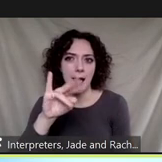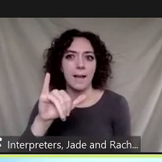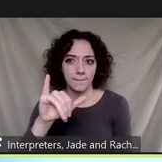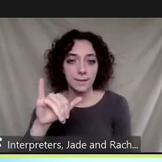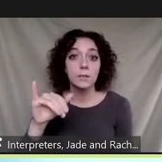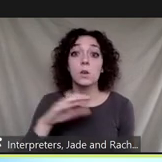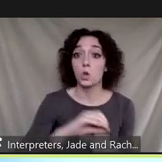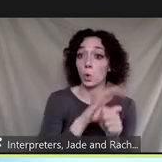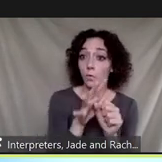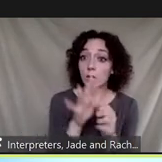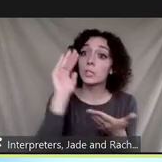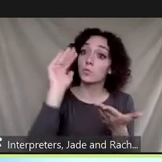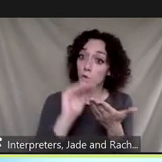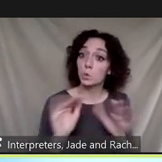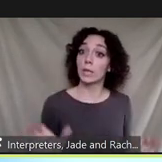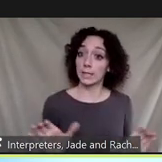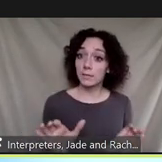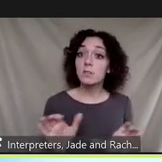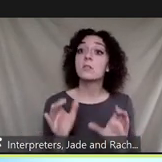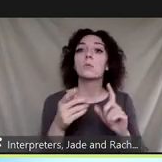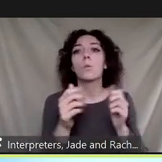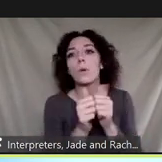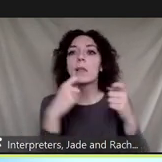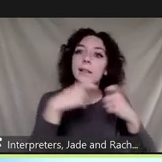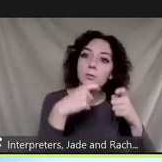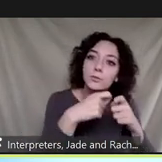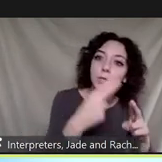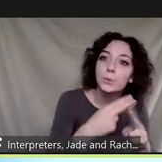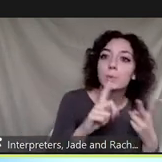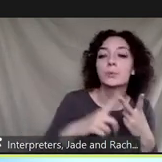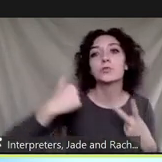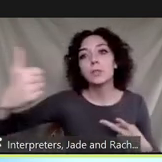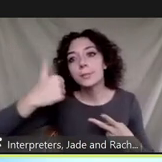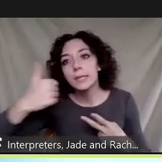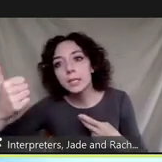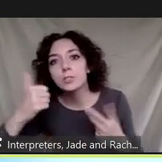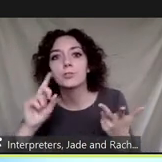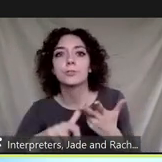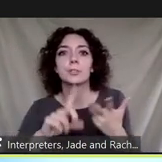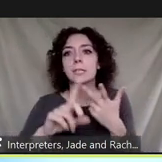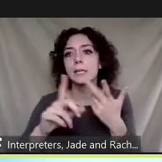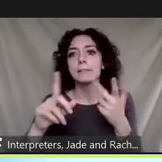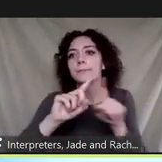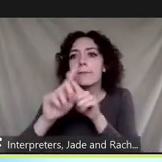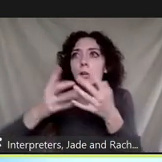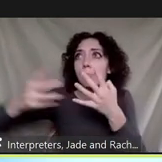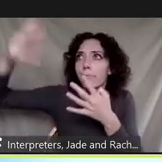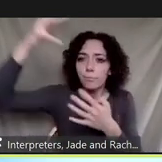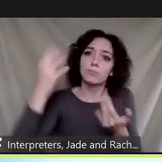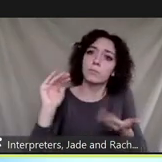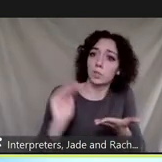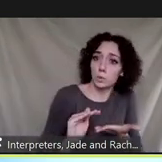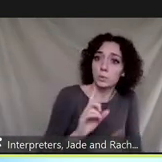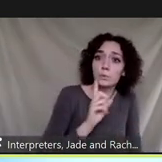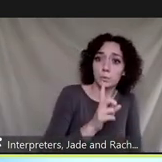that has reduced activity in electricity use in transportation and industrial output and others even